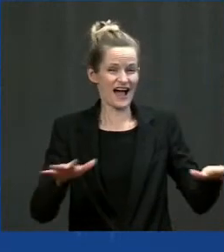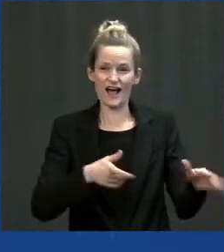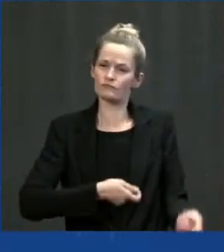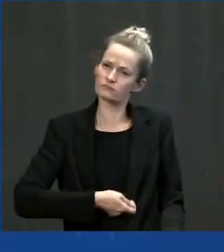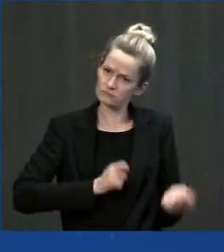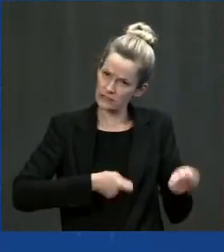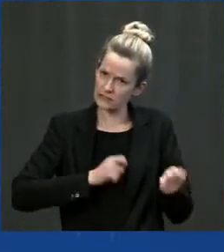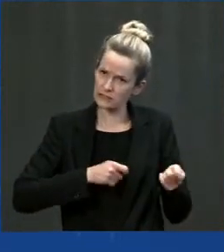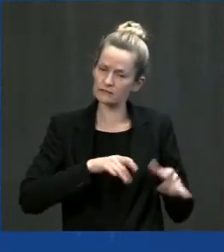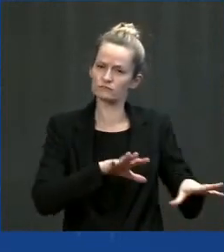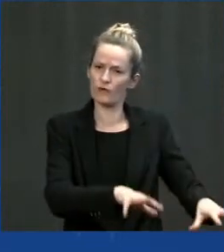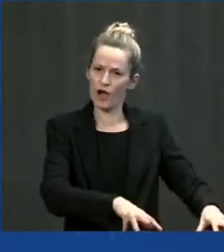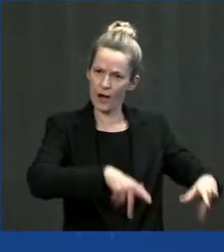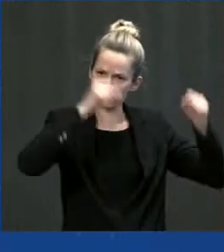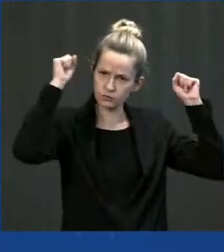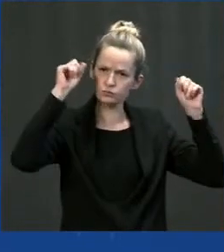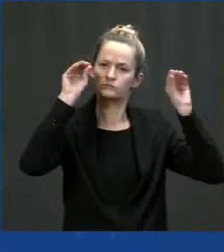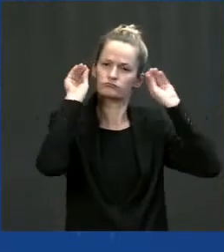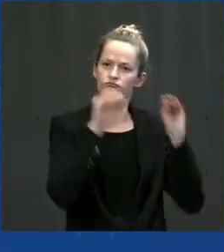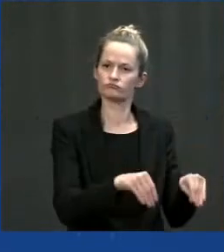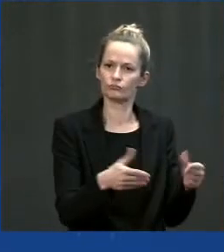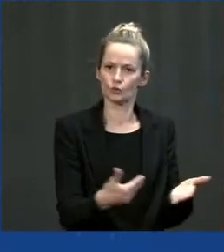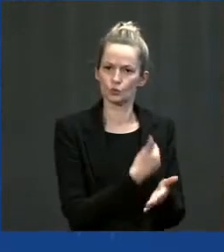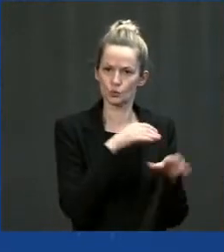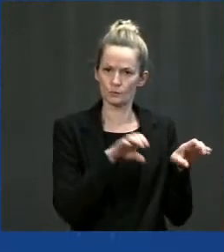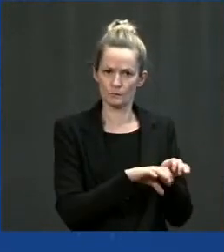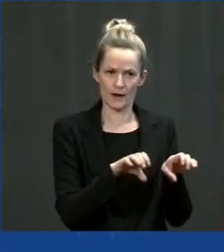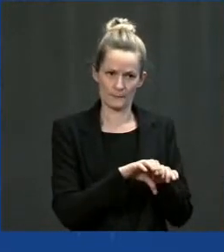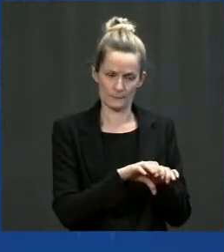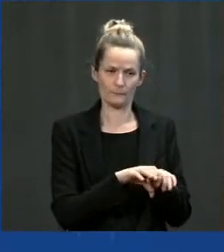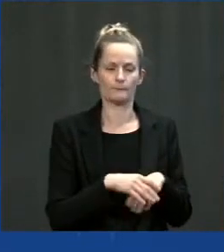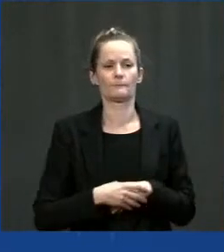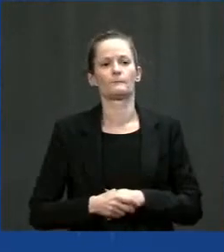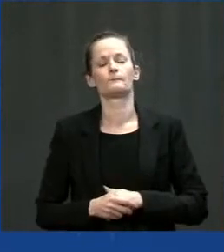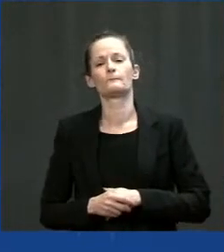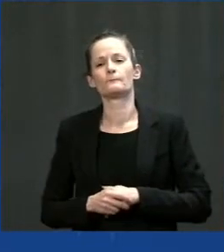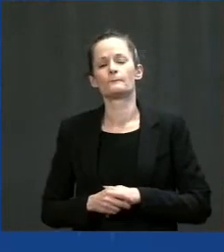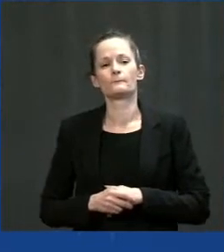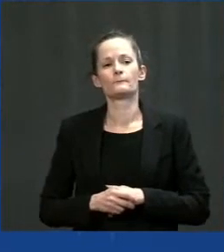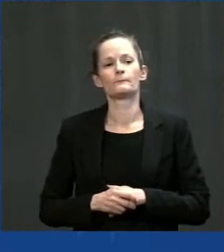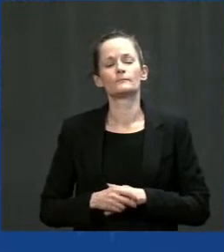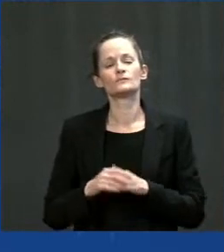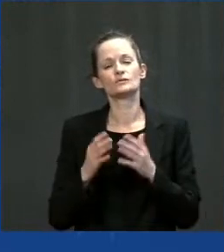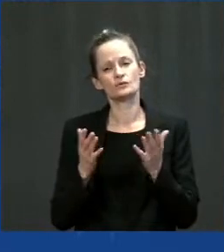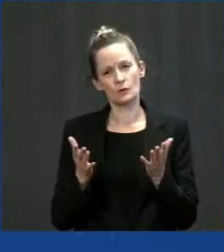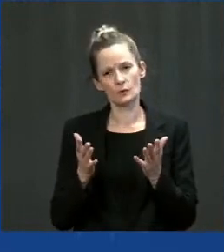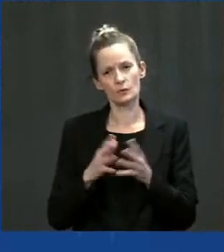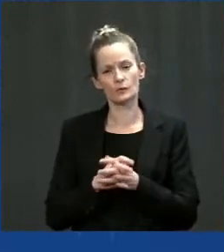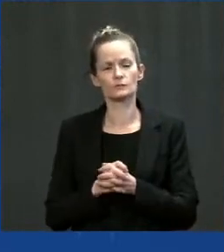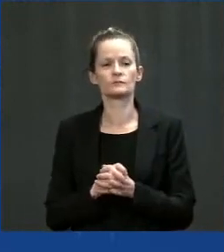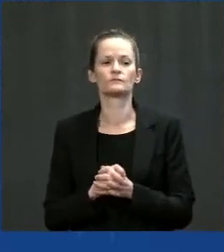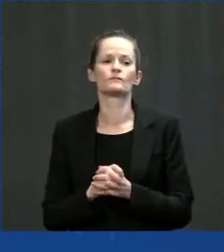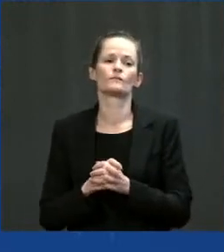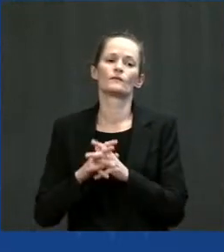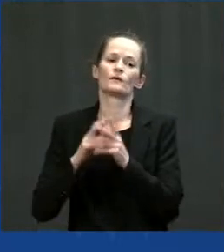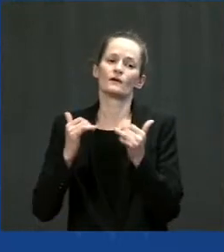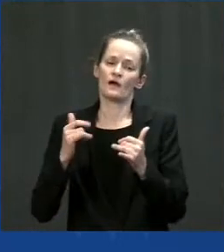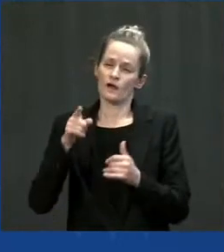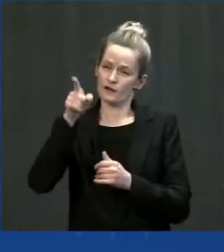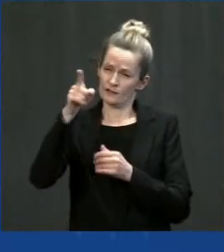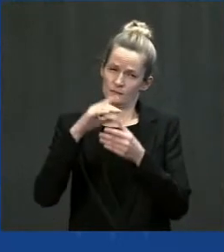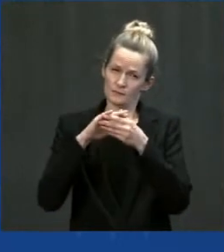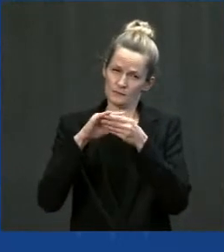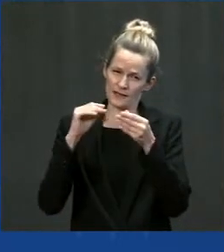Mayor Dreyer as well that we talk about, you know, the poverty rate of